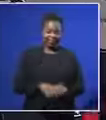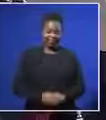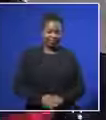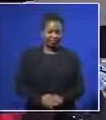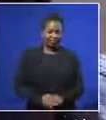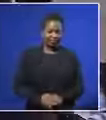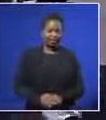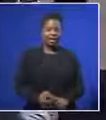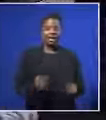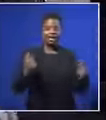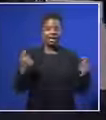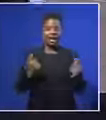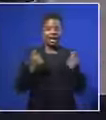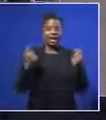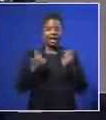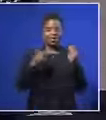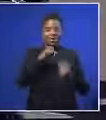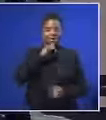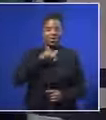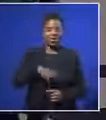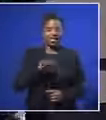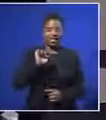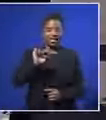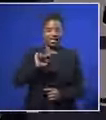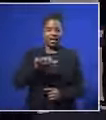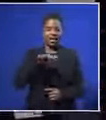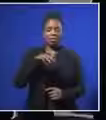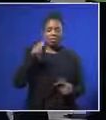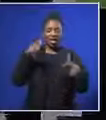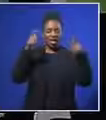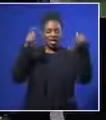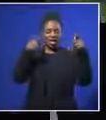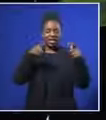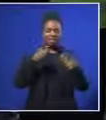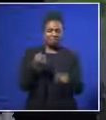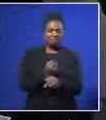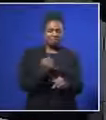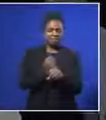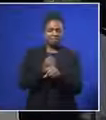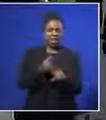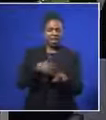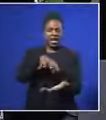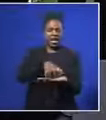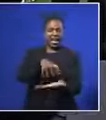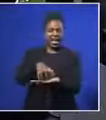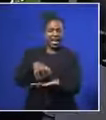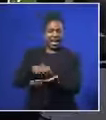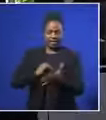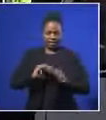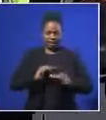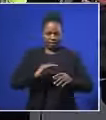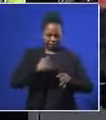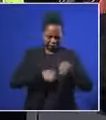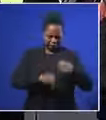celebration of the centenary of his birthday, local chefs, cake masters and aid group, Gift of the Givers, baked this